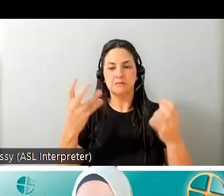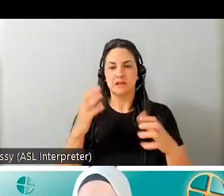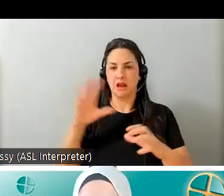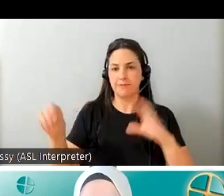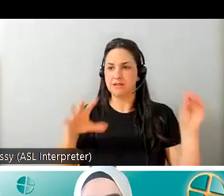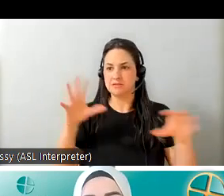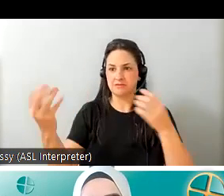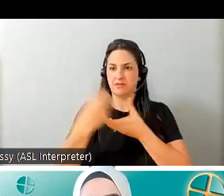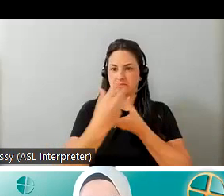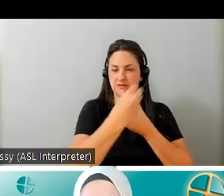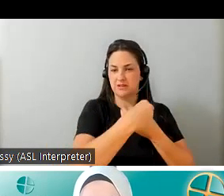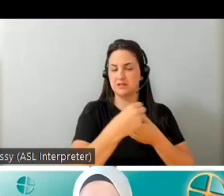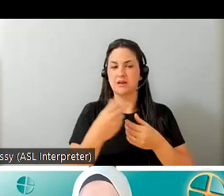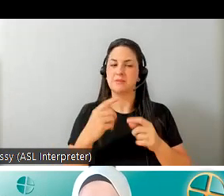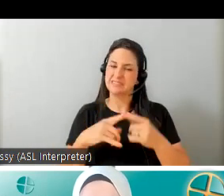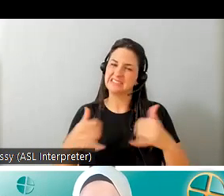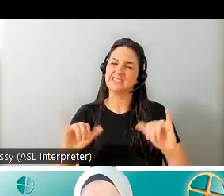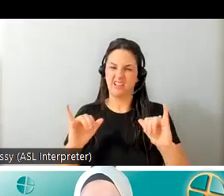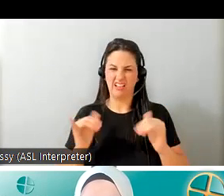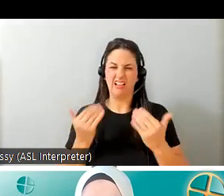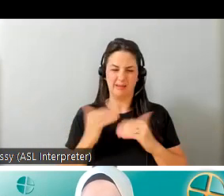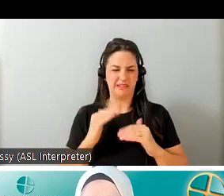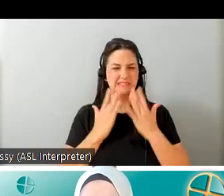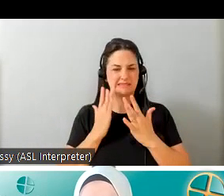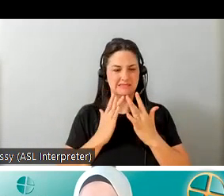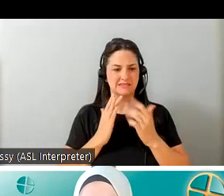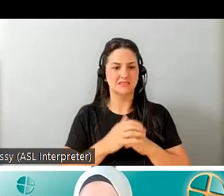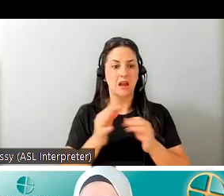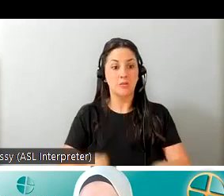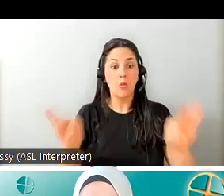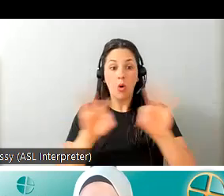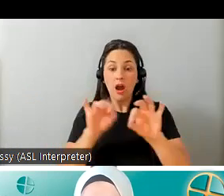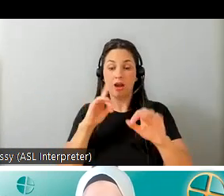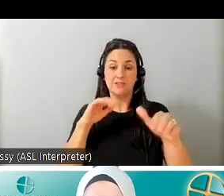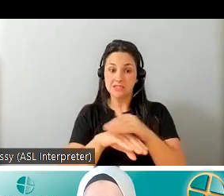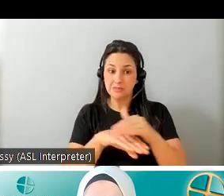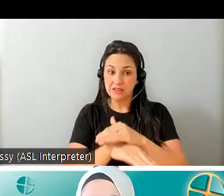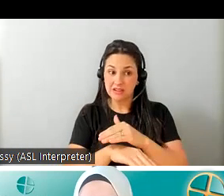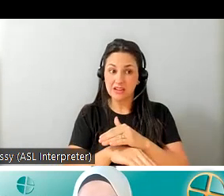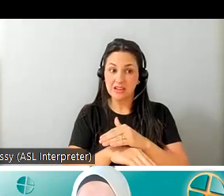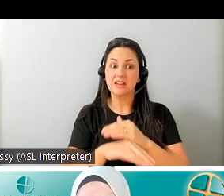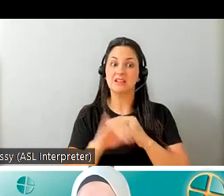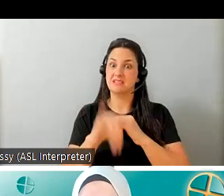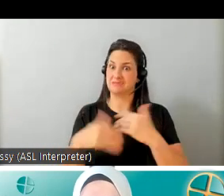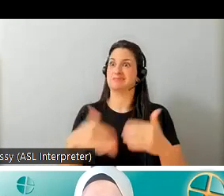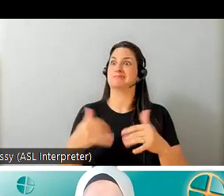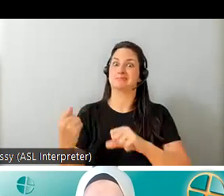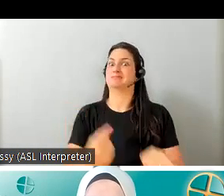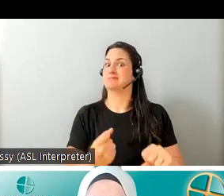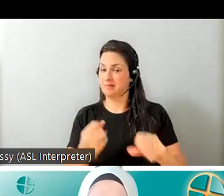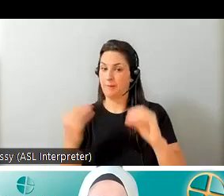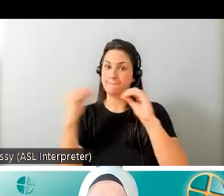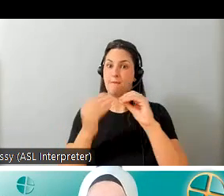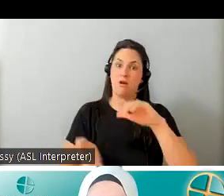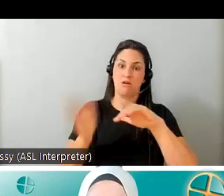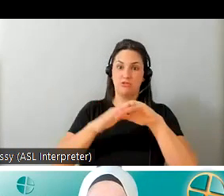more solutions have been out there but still quite limited the importance of accessibility has become higher uh you